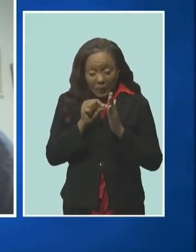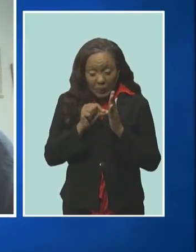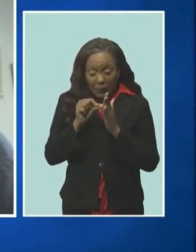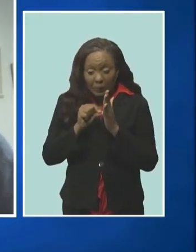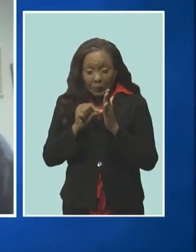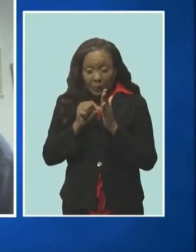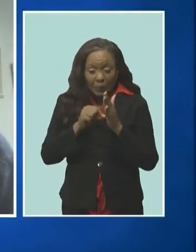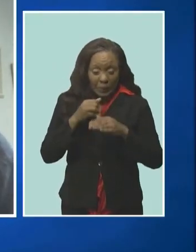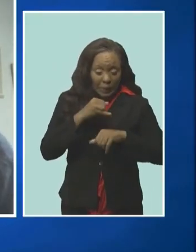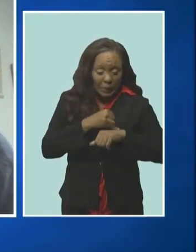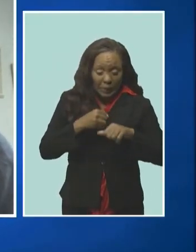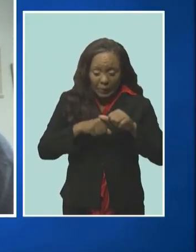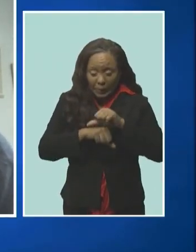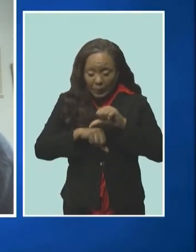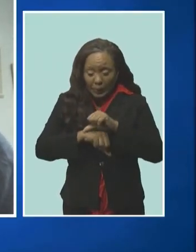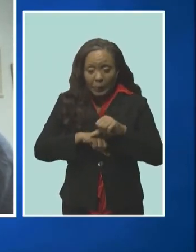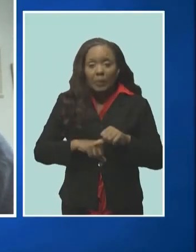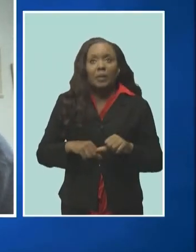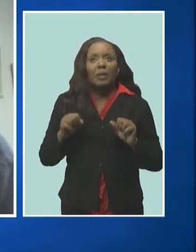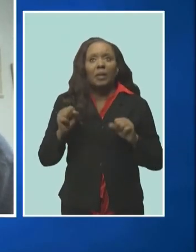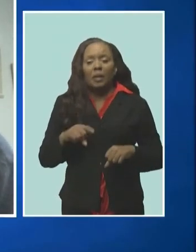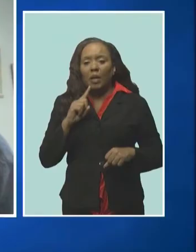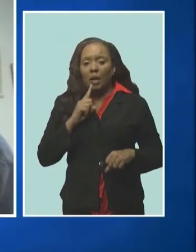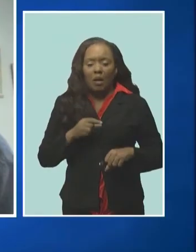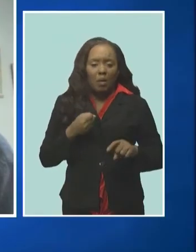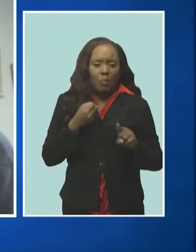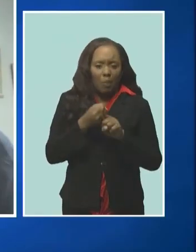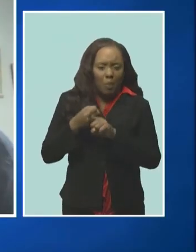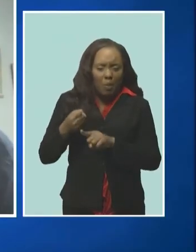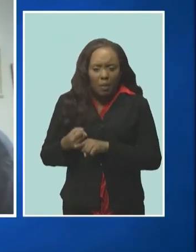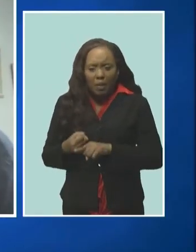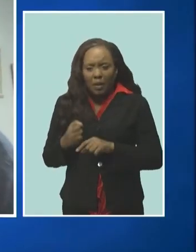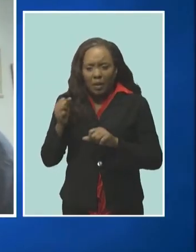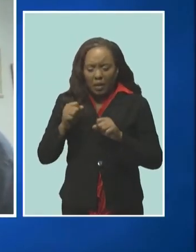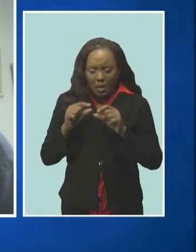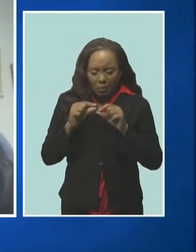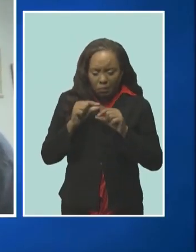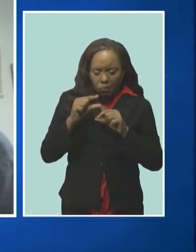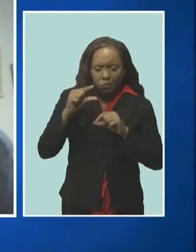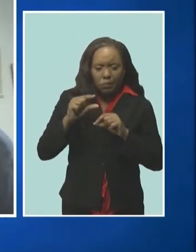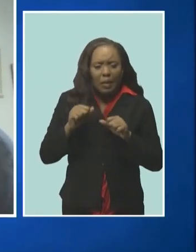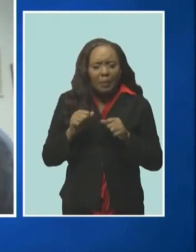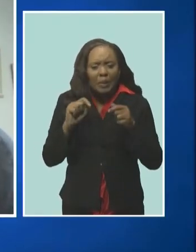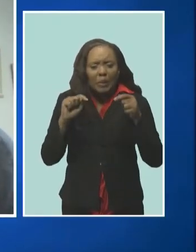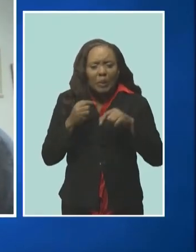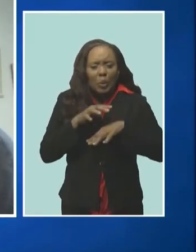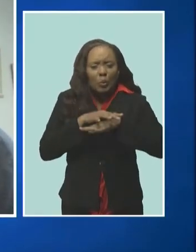infection in tendons tennis sheaths joints or bursi those can make horses very sore